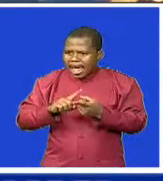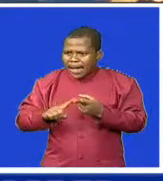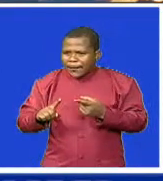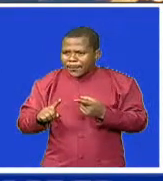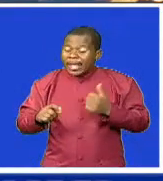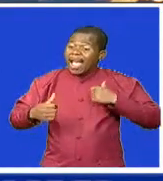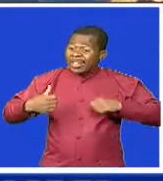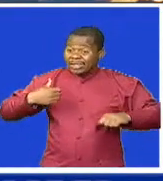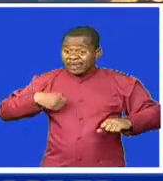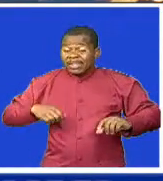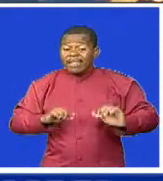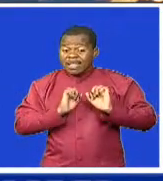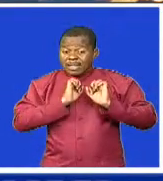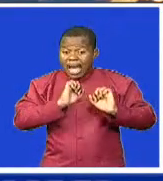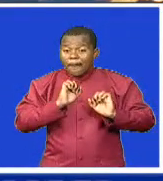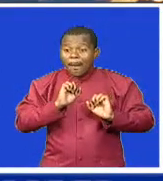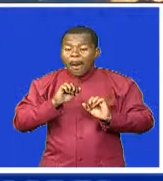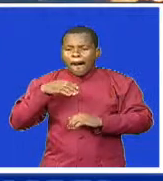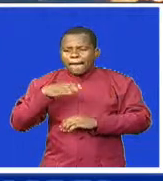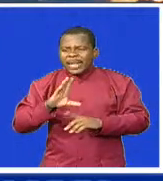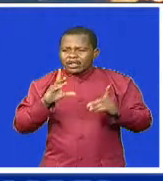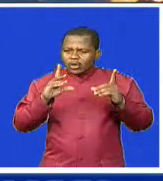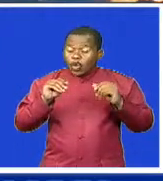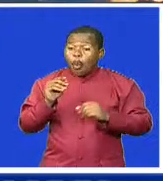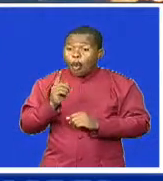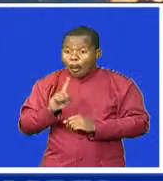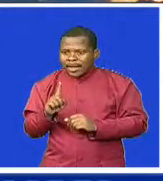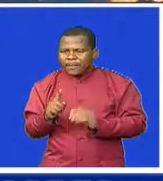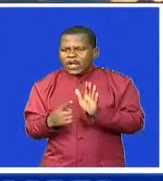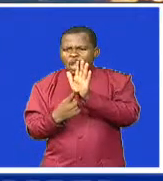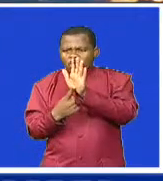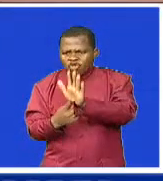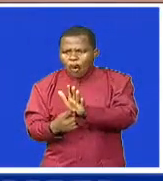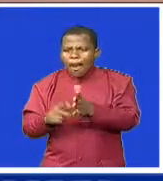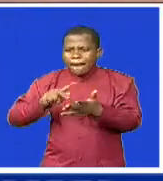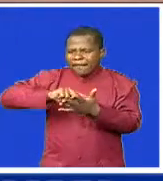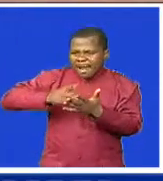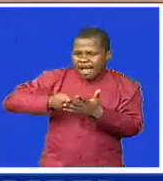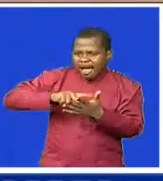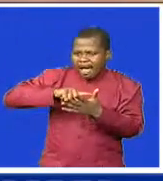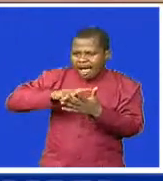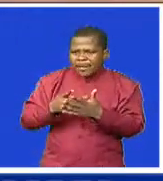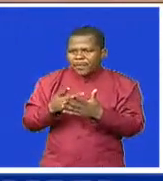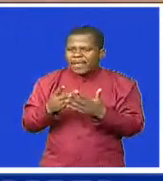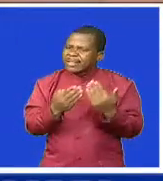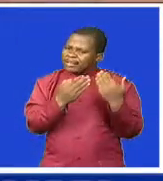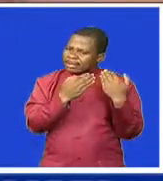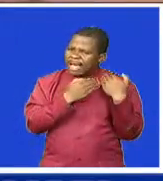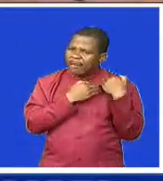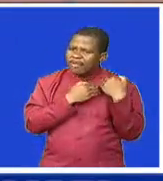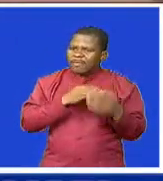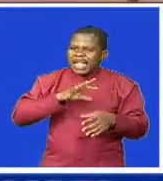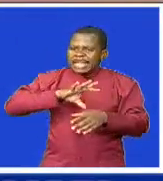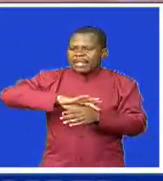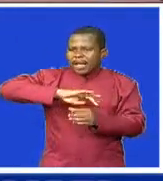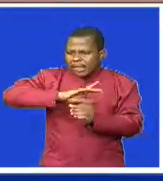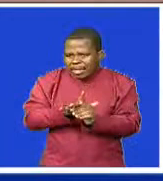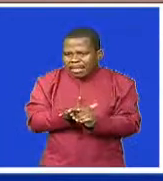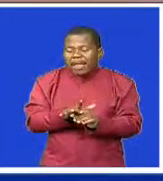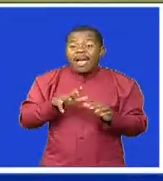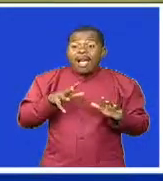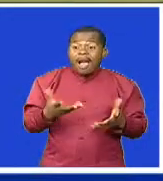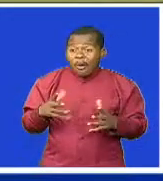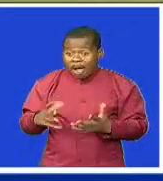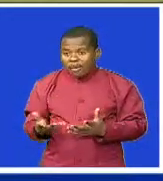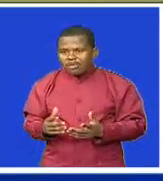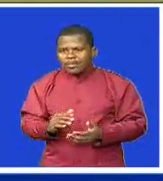they are planning to resume under the COVID-19 pandemic. Some of the local sporting courts have been given a green light